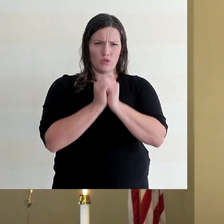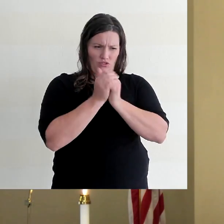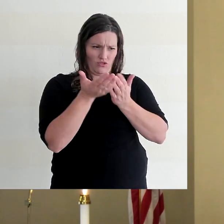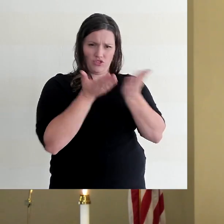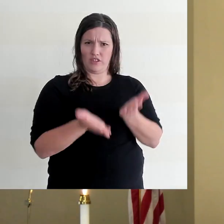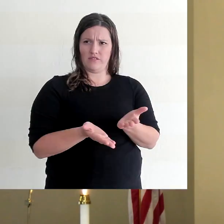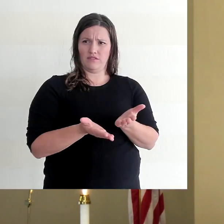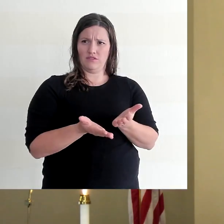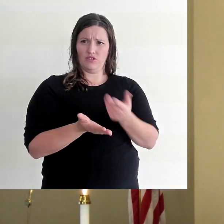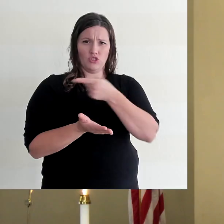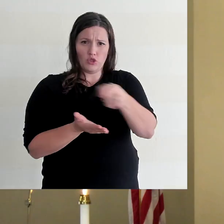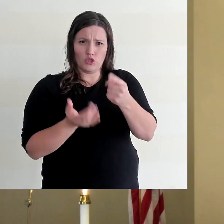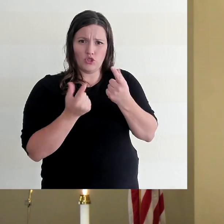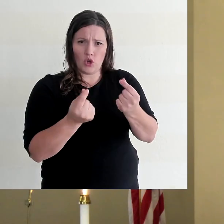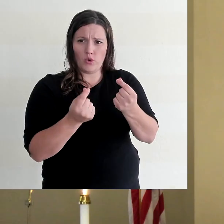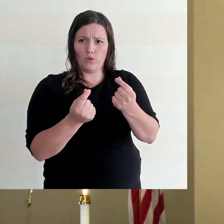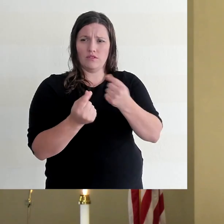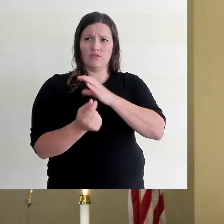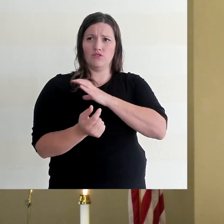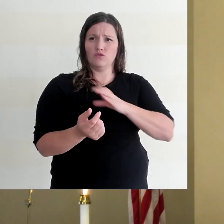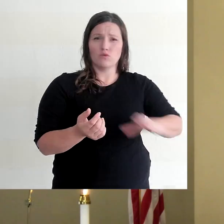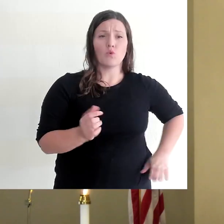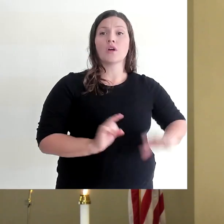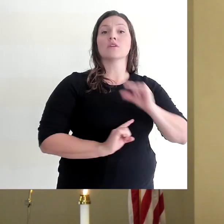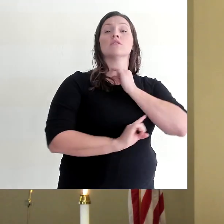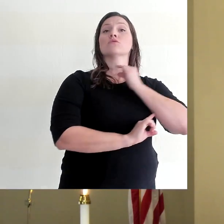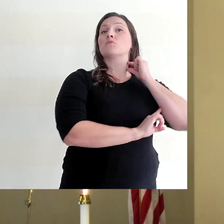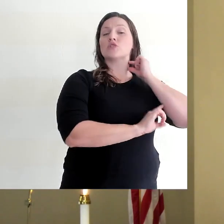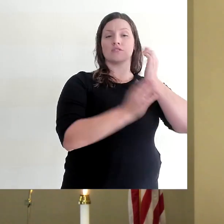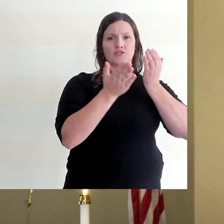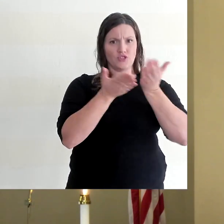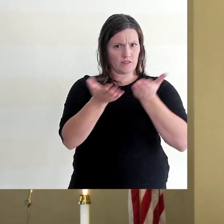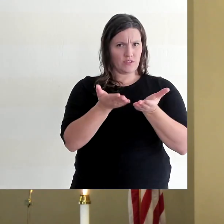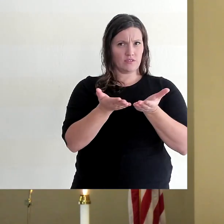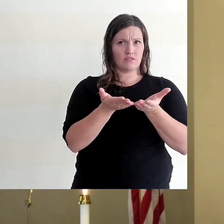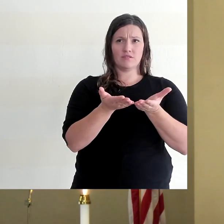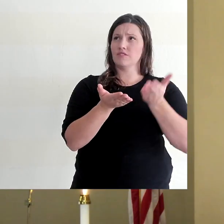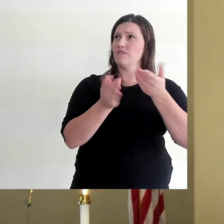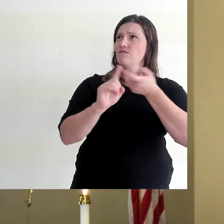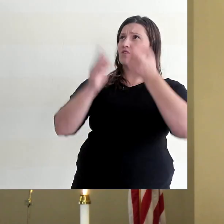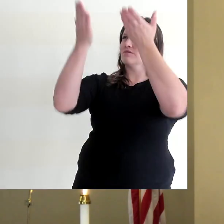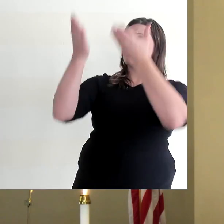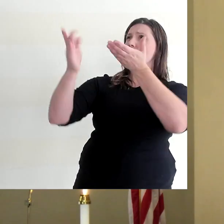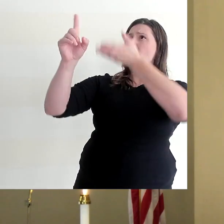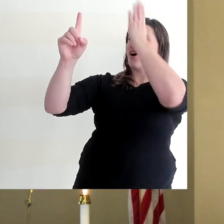do as a Christian is priestly service to God.